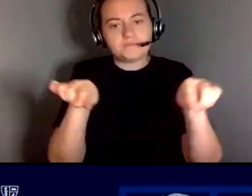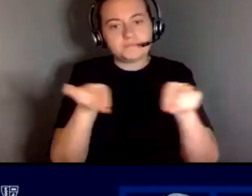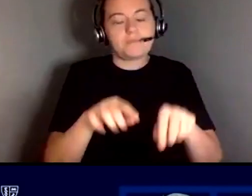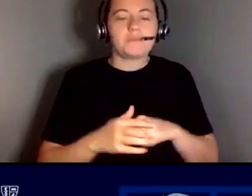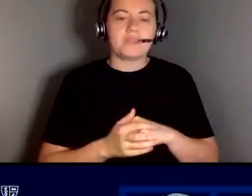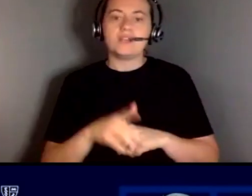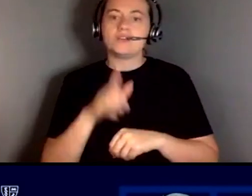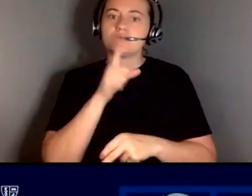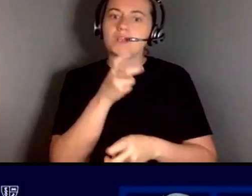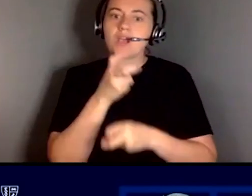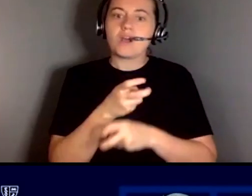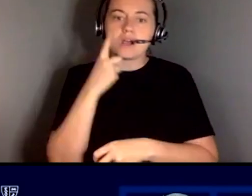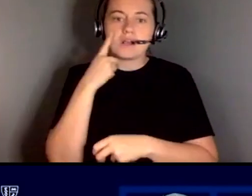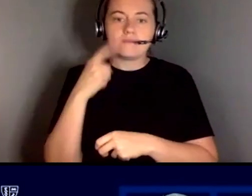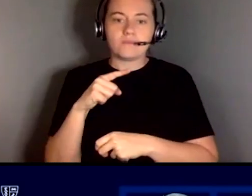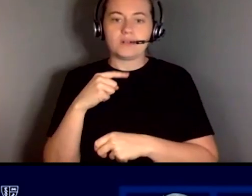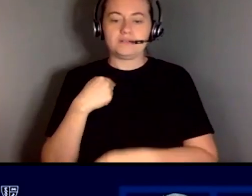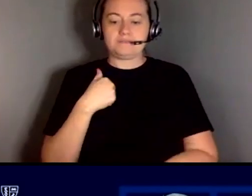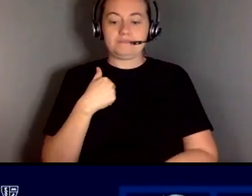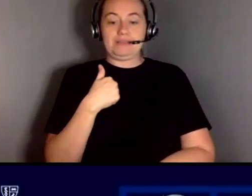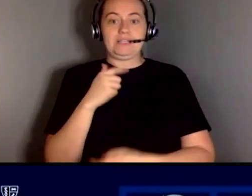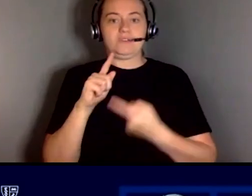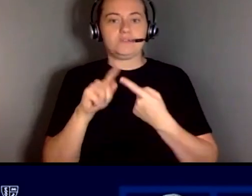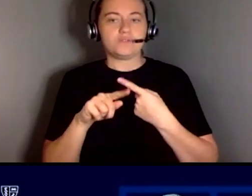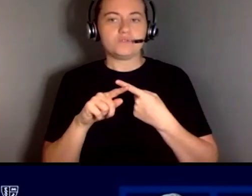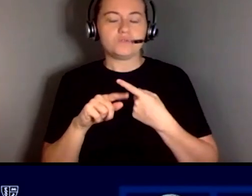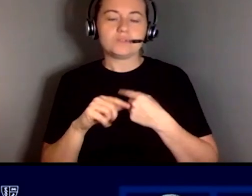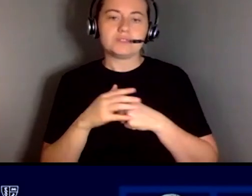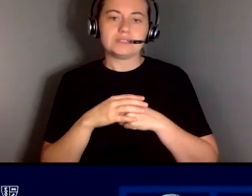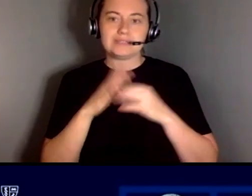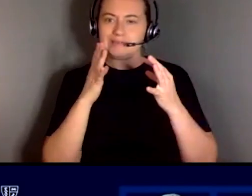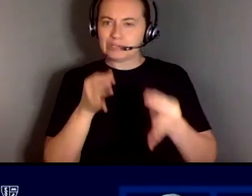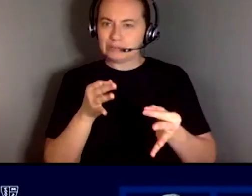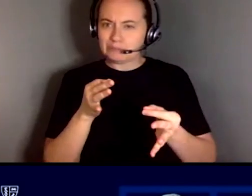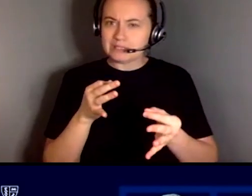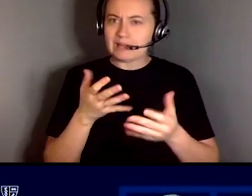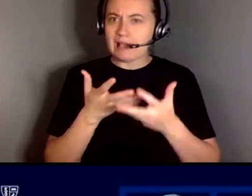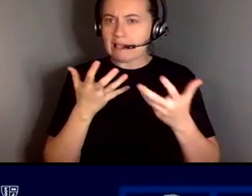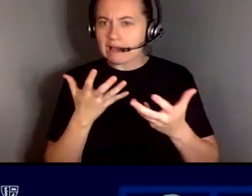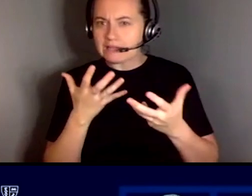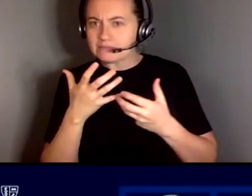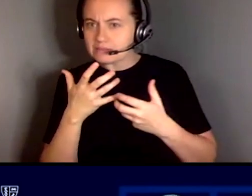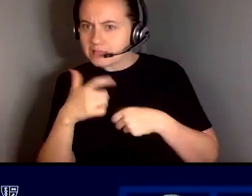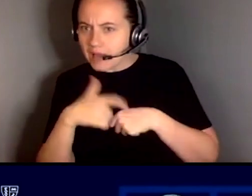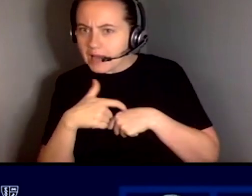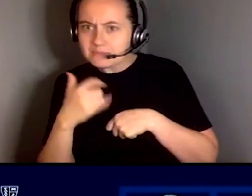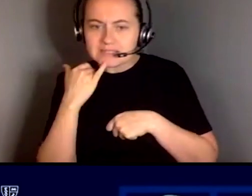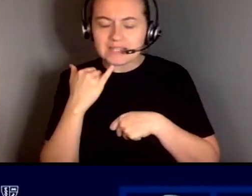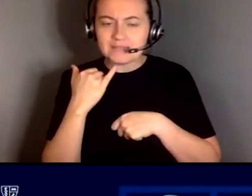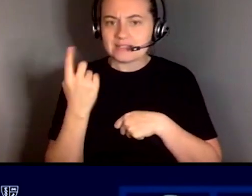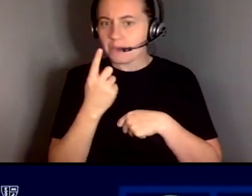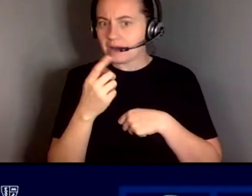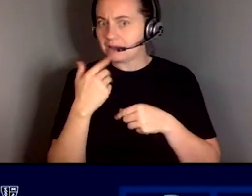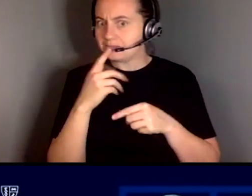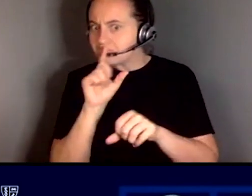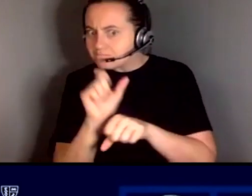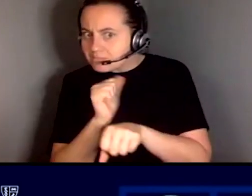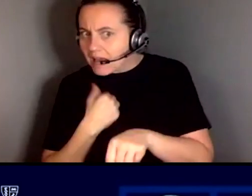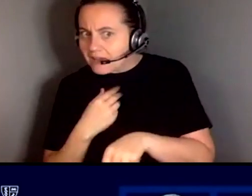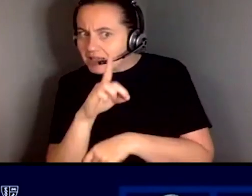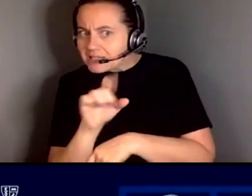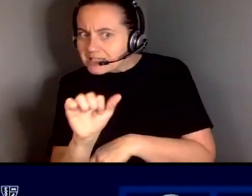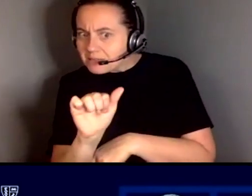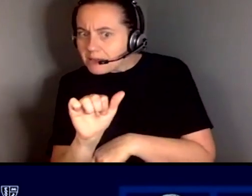hard for me to determine a lot of times if someone did have a disability particularly